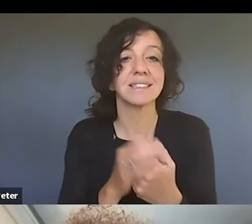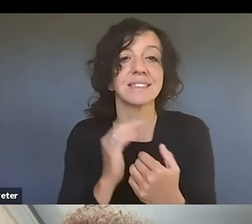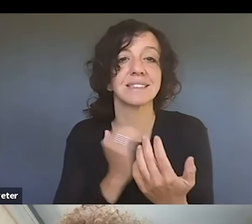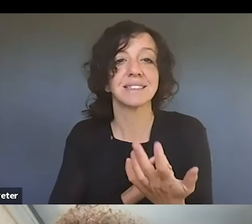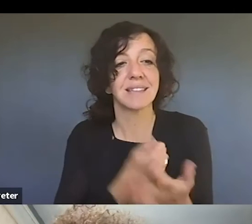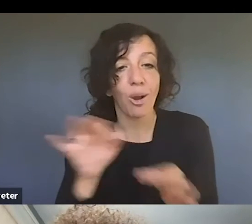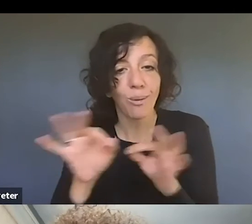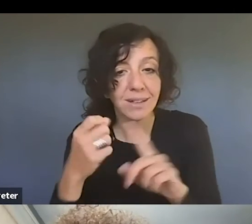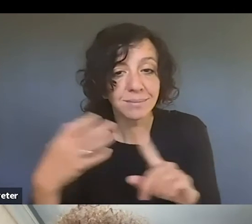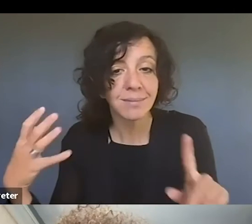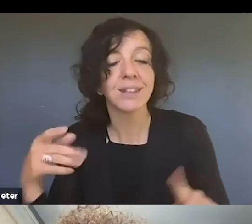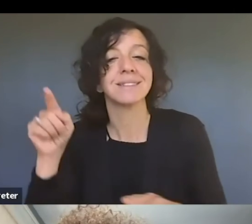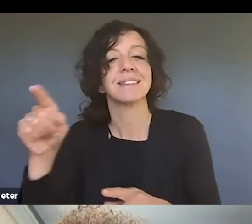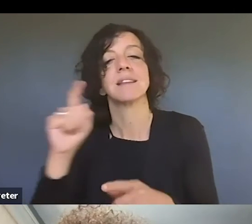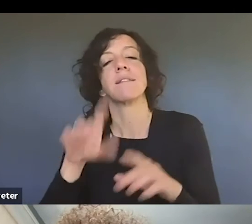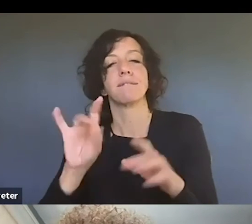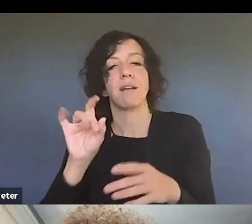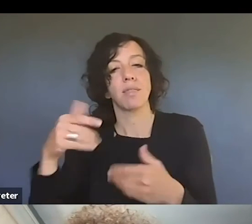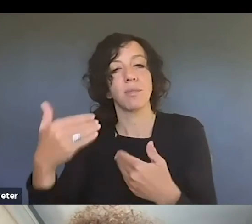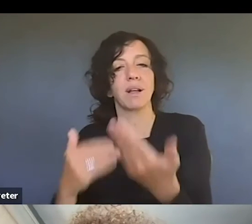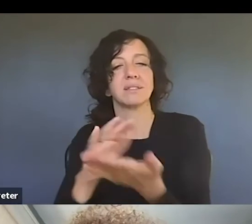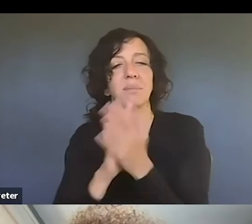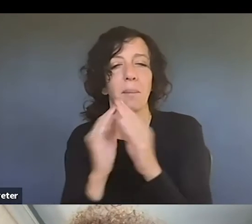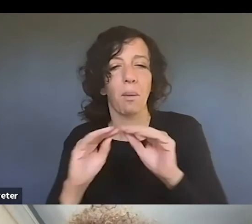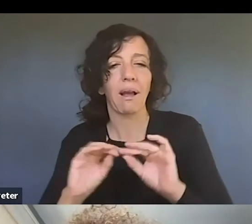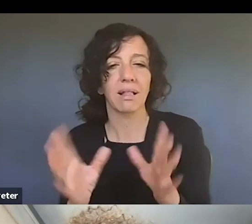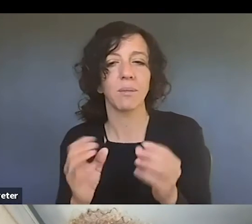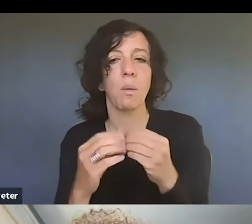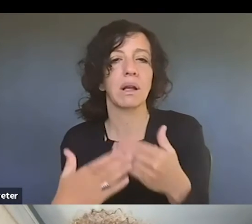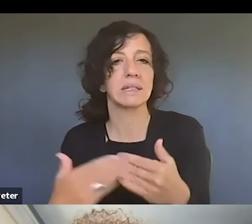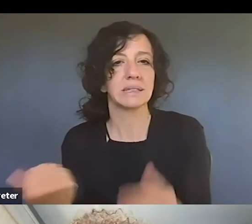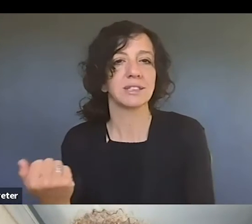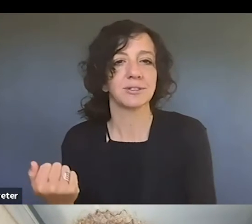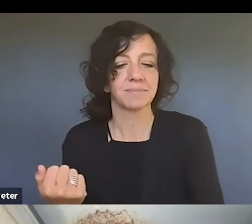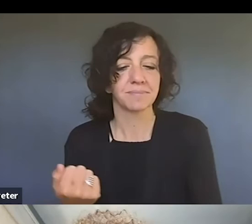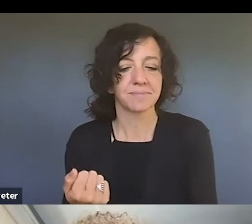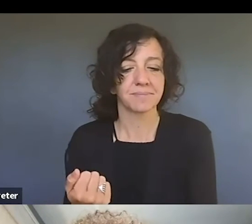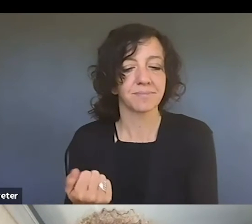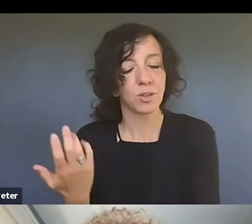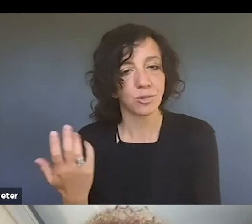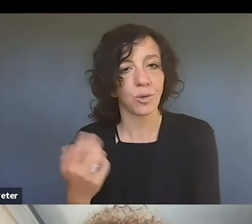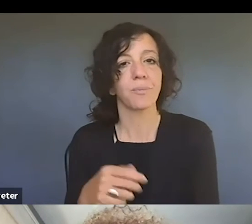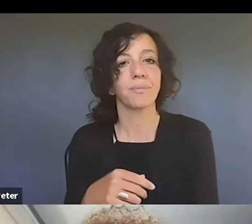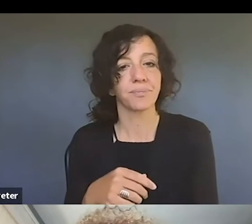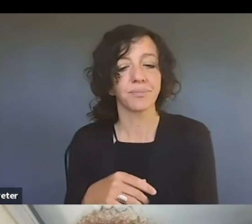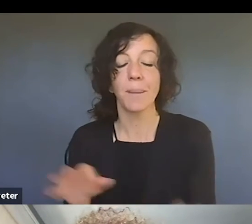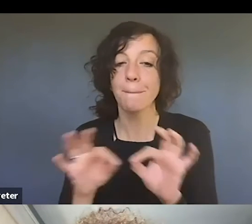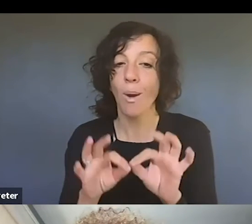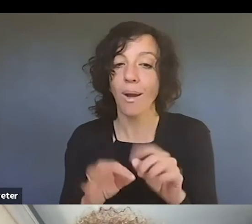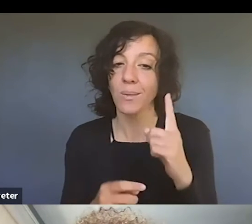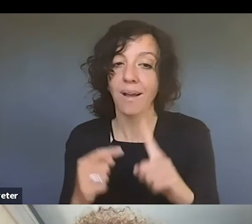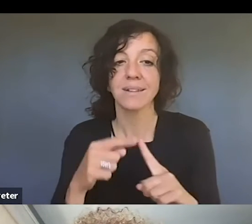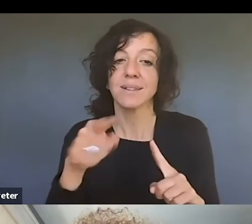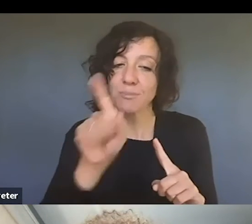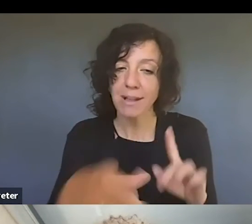easier. Um, and those types of things. So that's one thing I would just point out, not calling us, not reaching out to us because we're here to